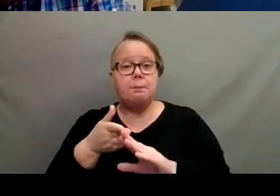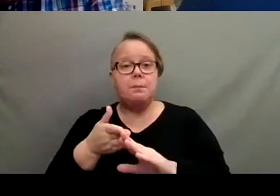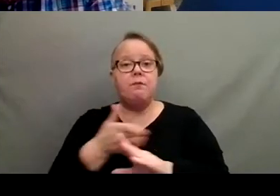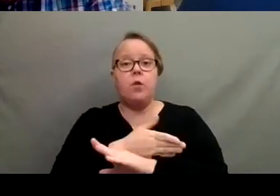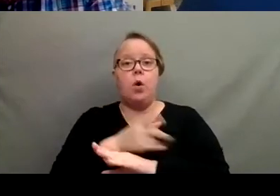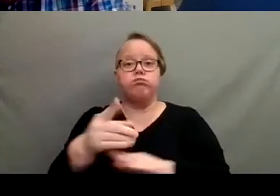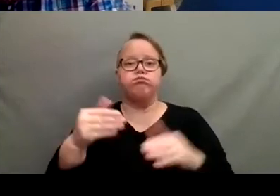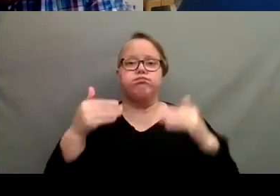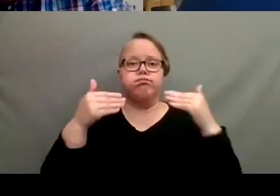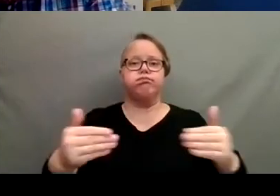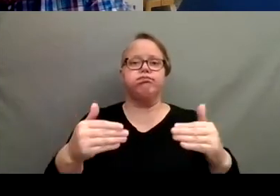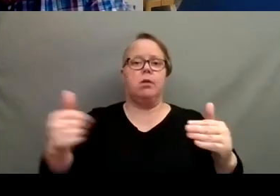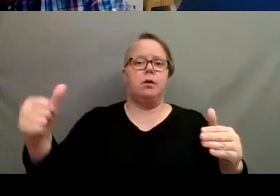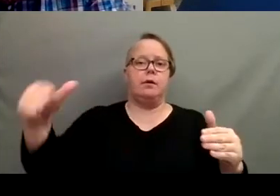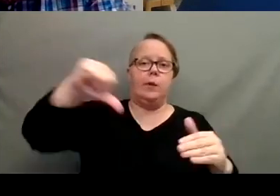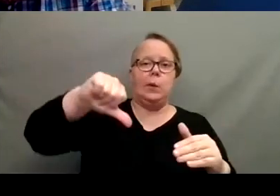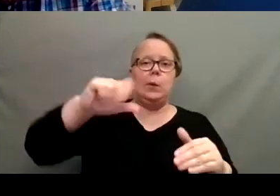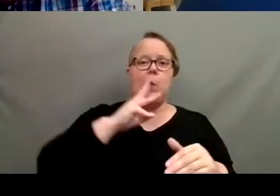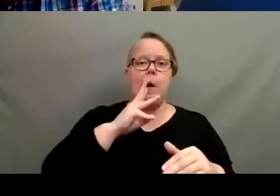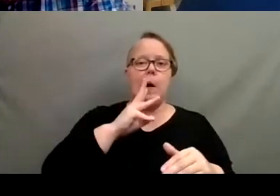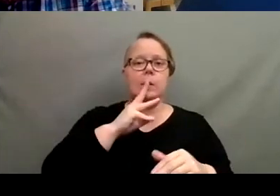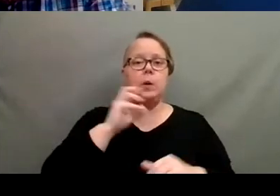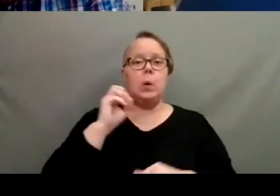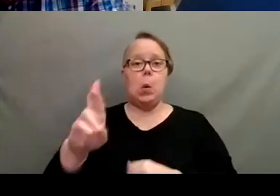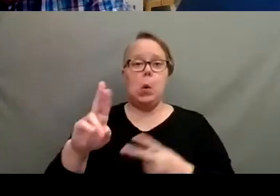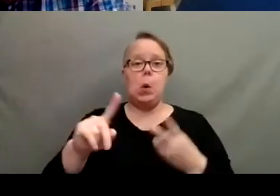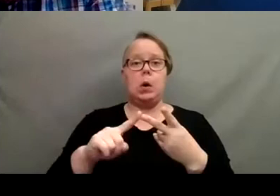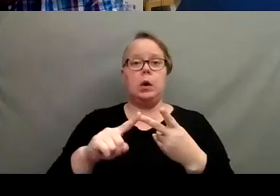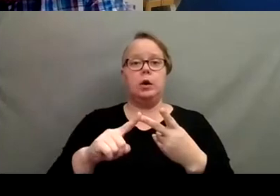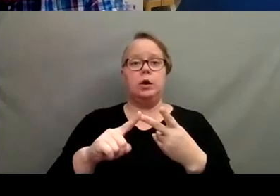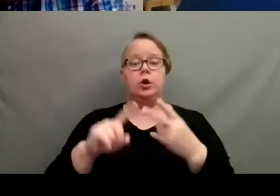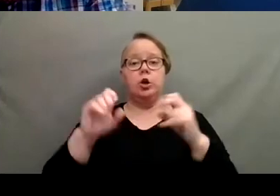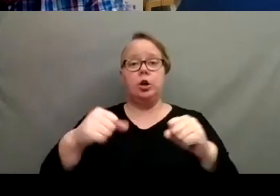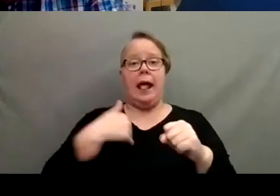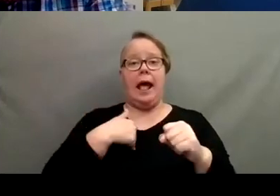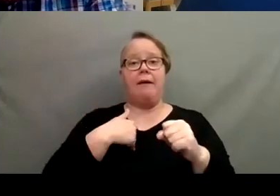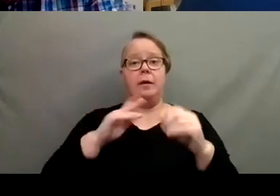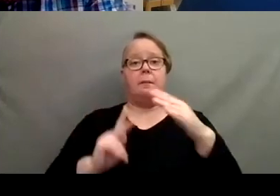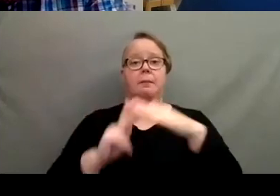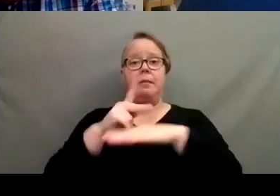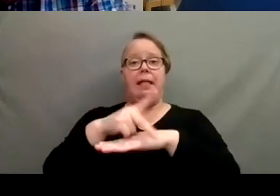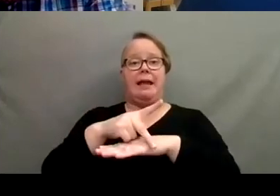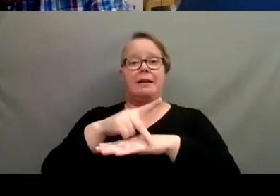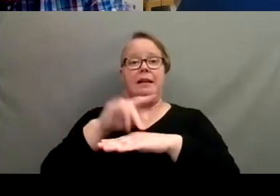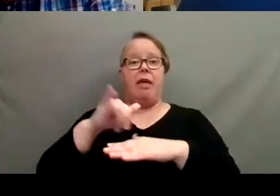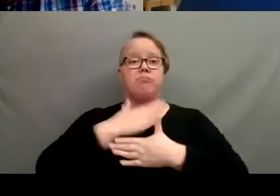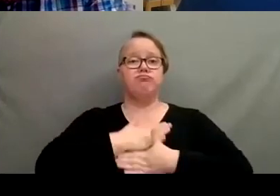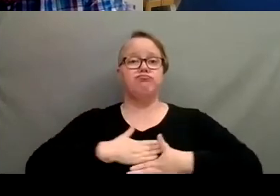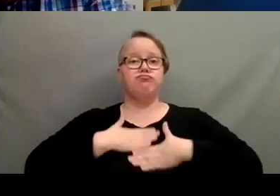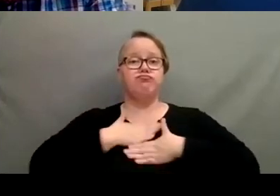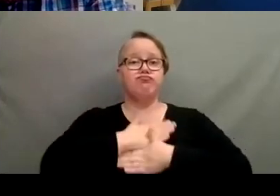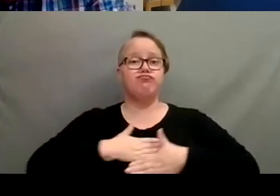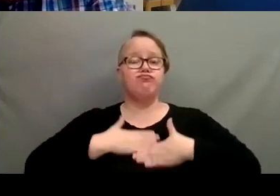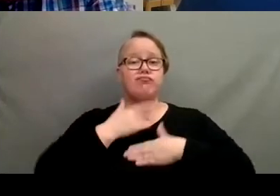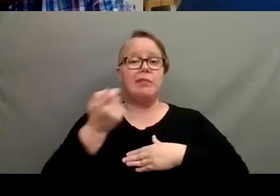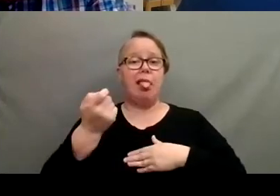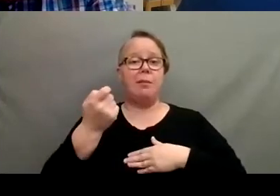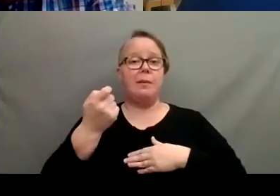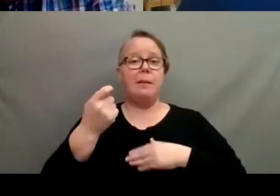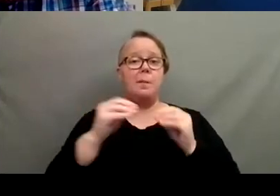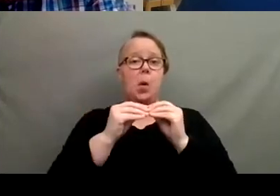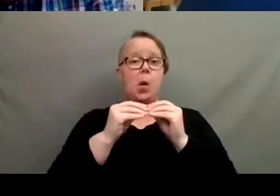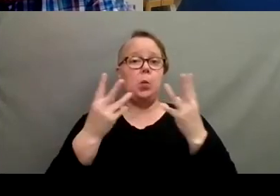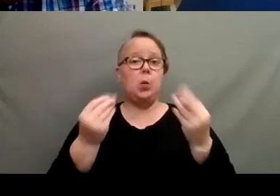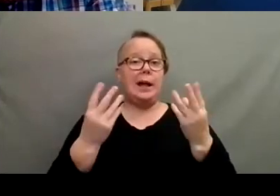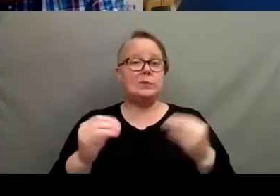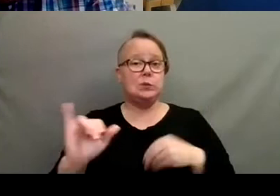go ahead and water again, or you might also put a plant in a container like that, that enjoys being a little bit more on the wet side